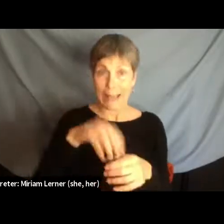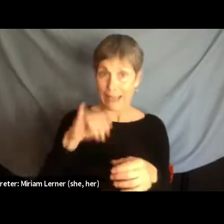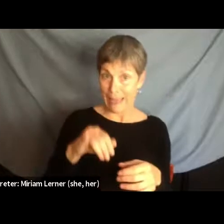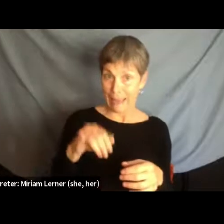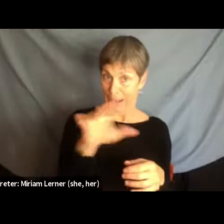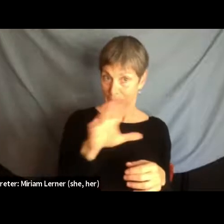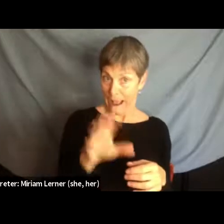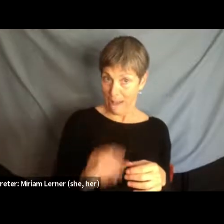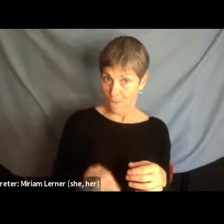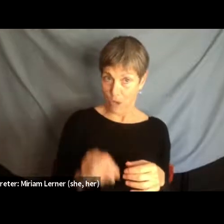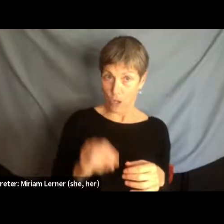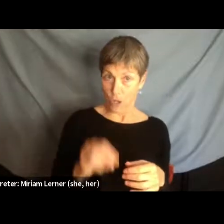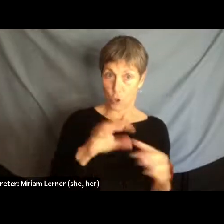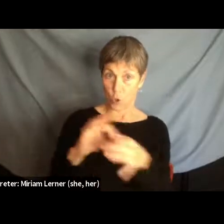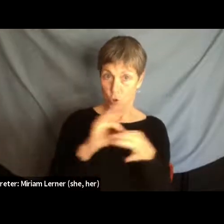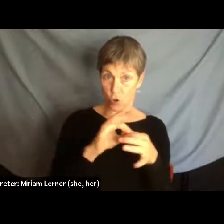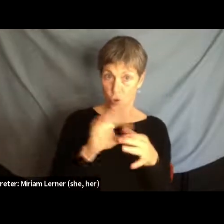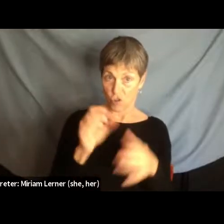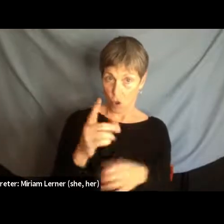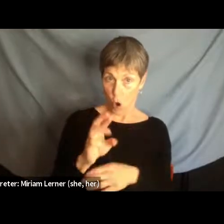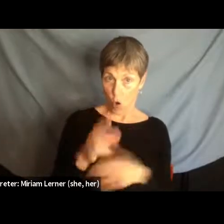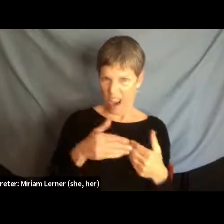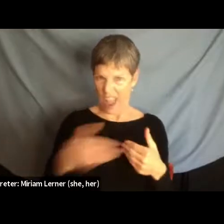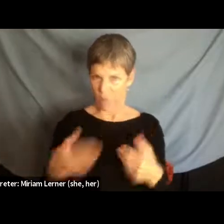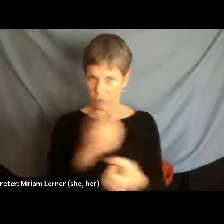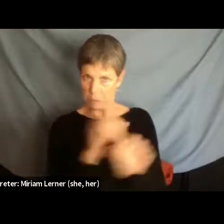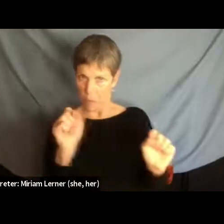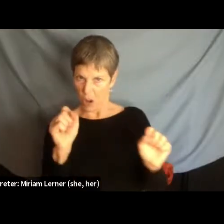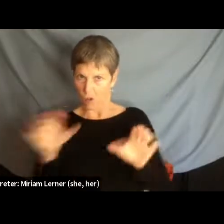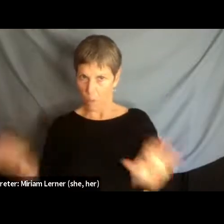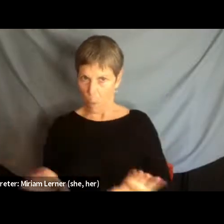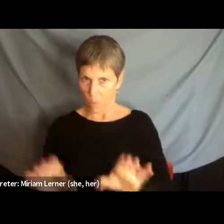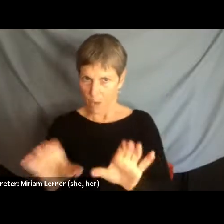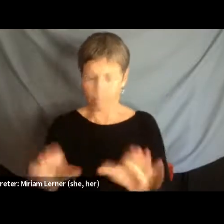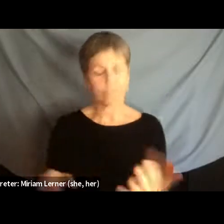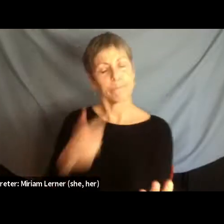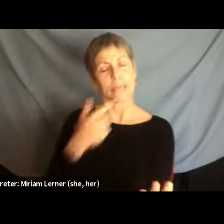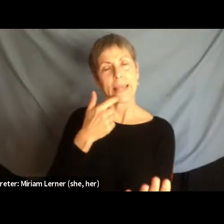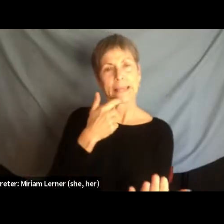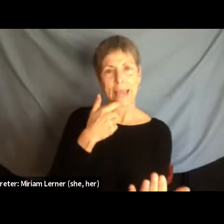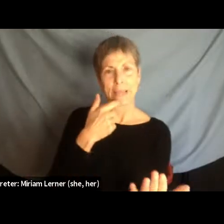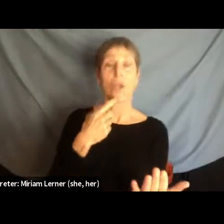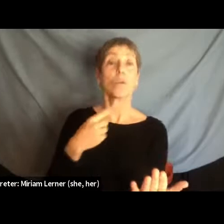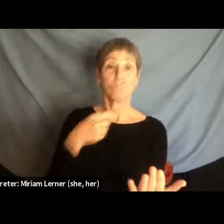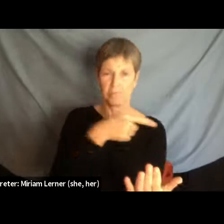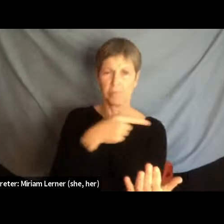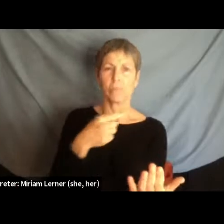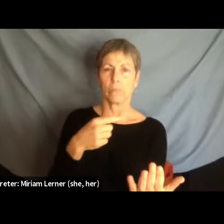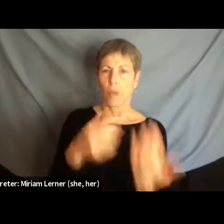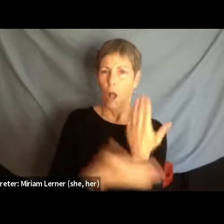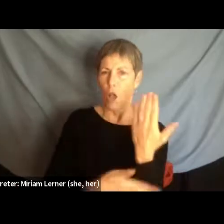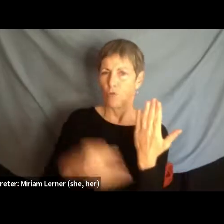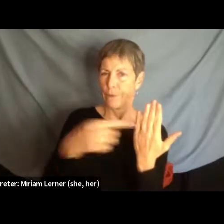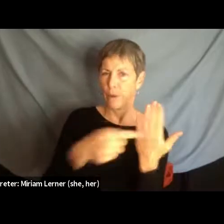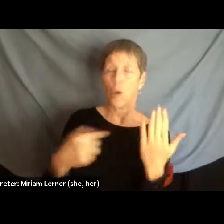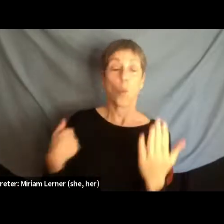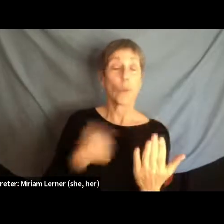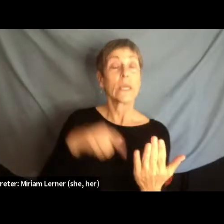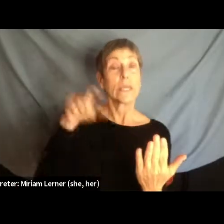after the African liberation movement, is that it says on one hand that we need to push the